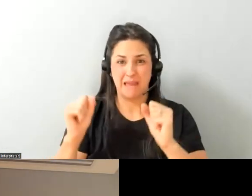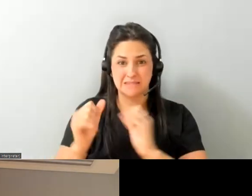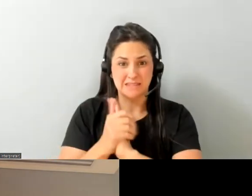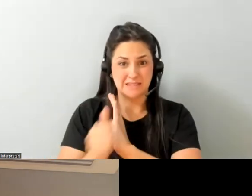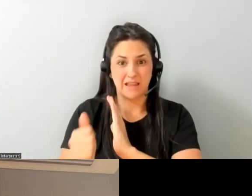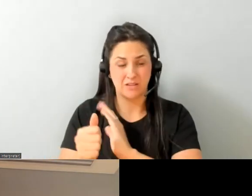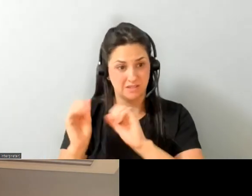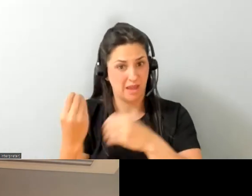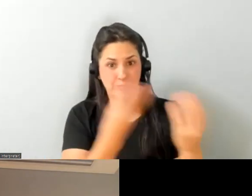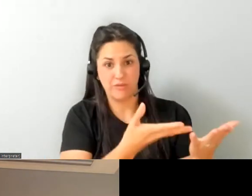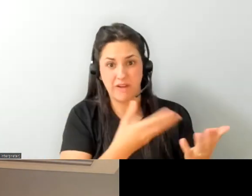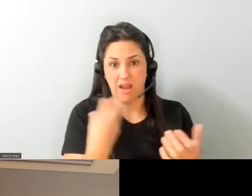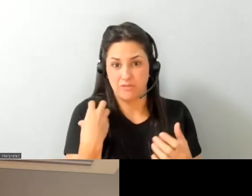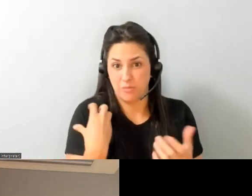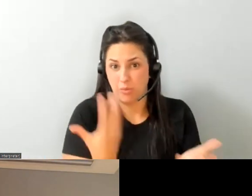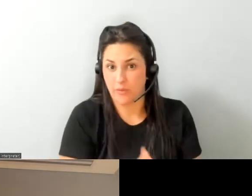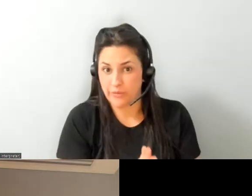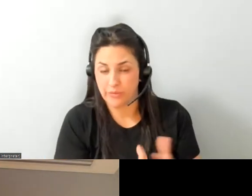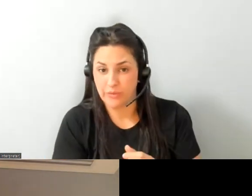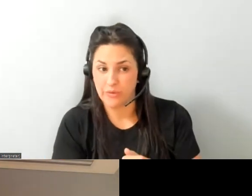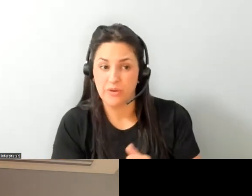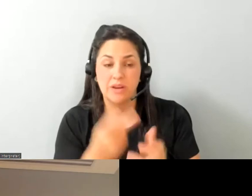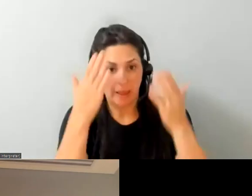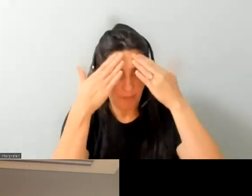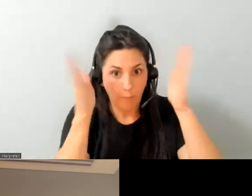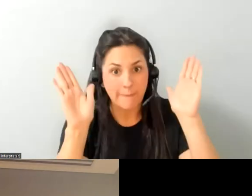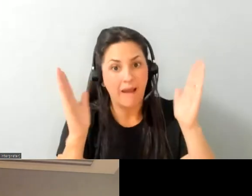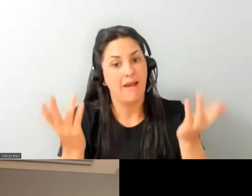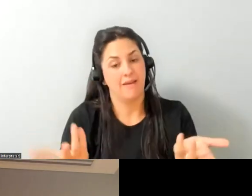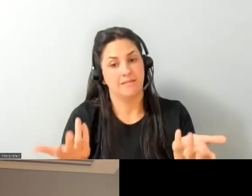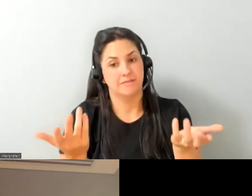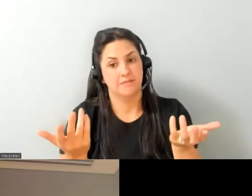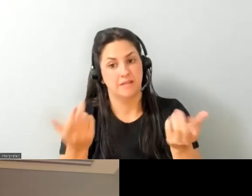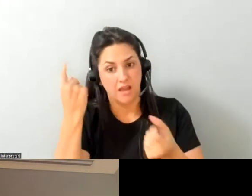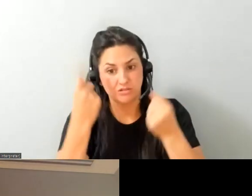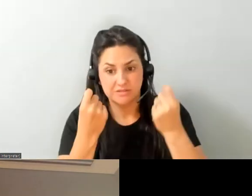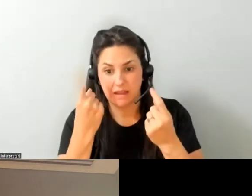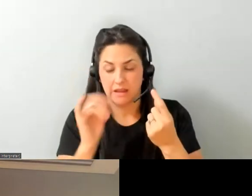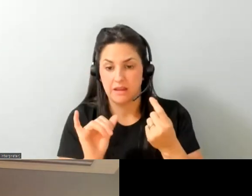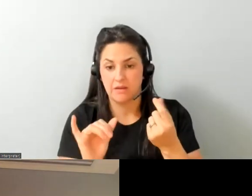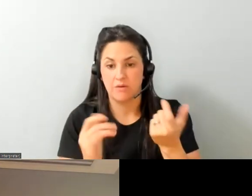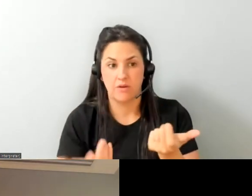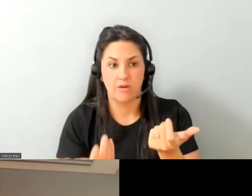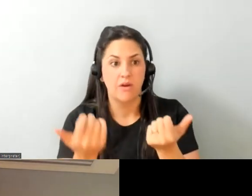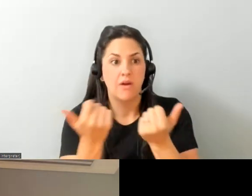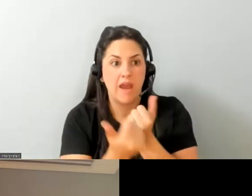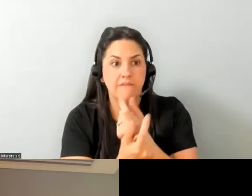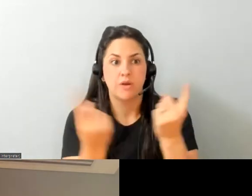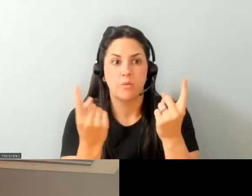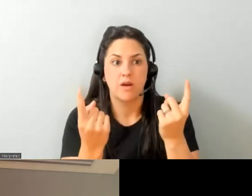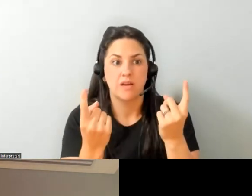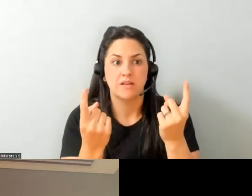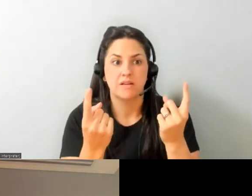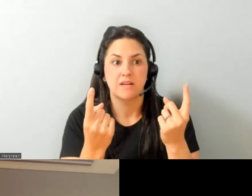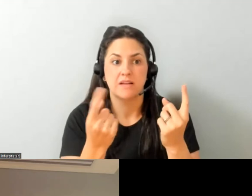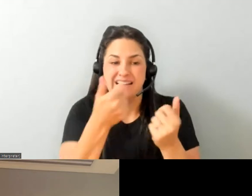employer and um keeping open mindedness and understanding you know every individual is the expert of their